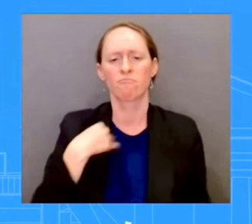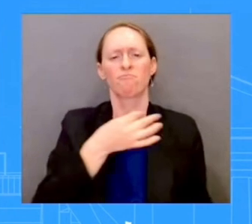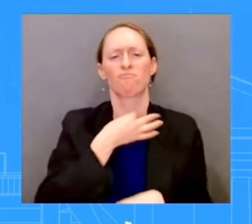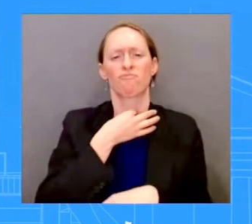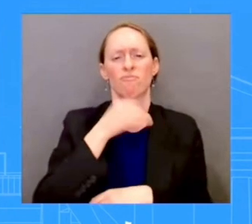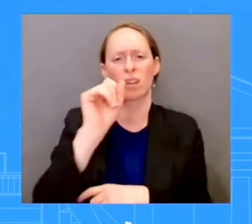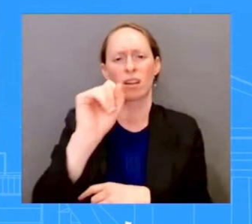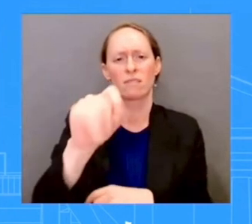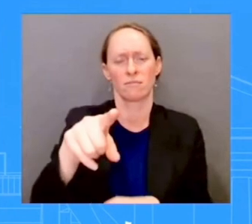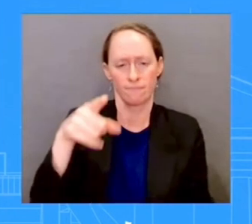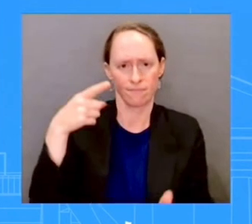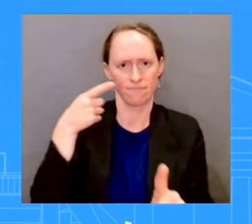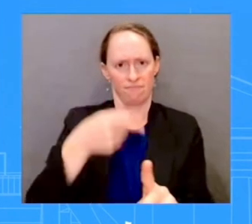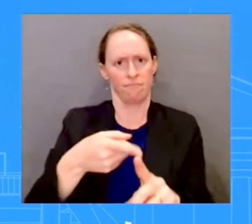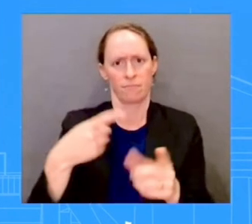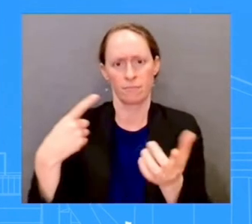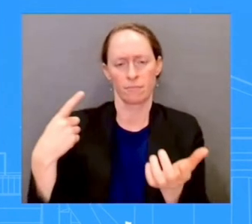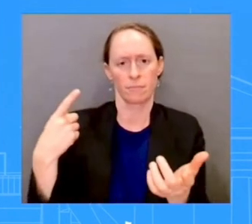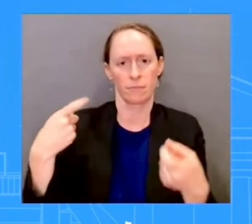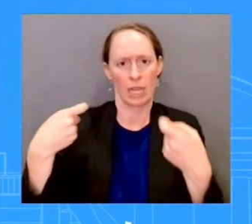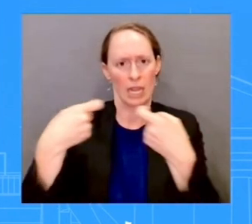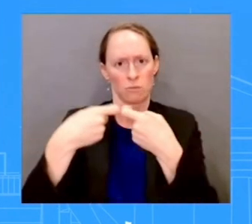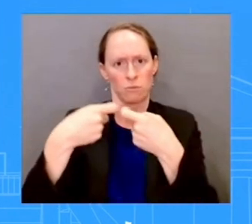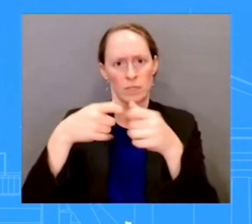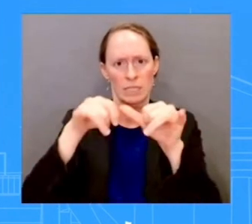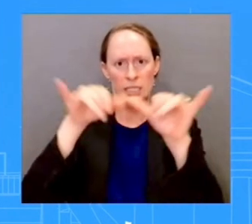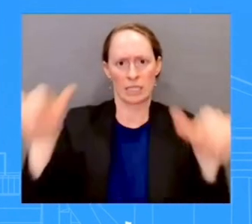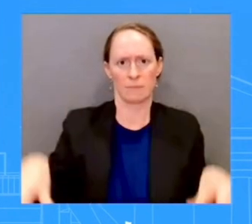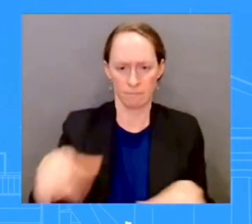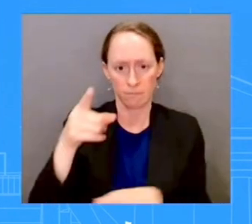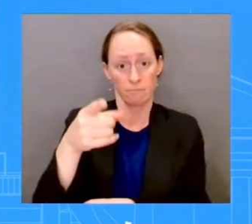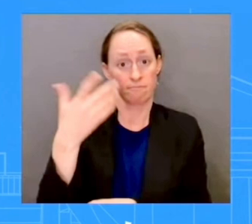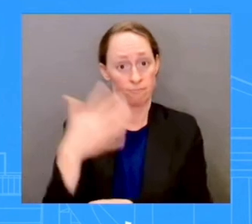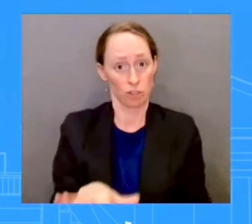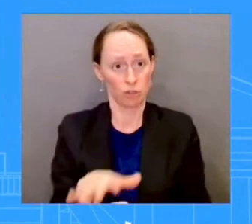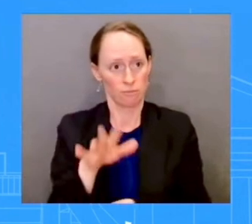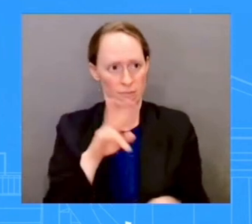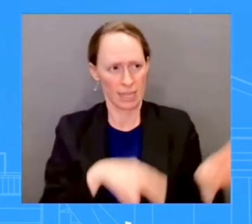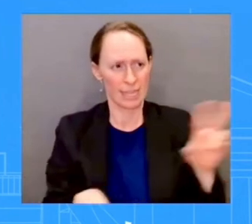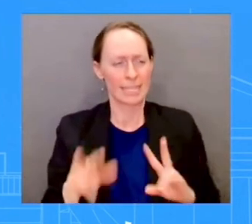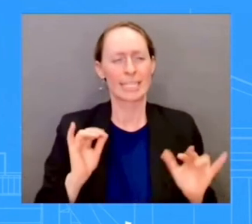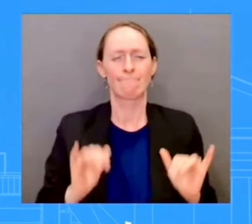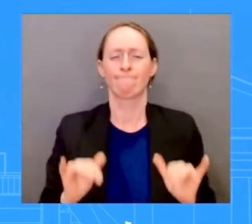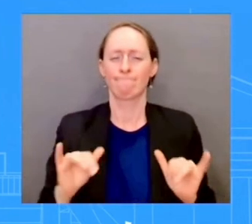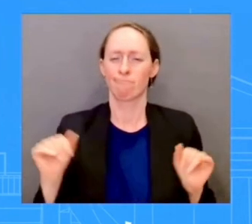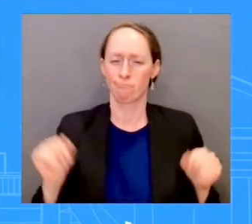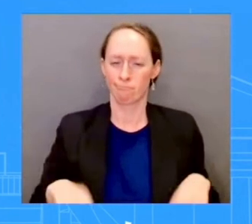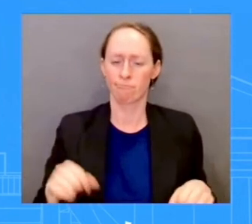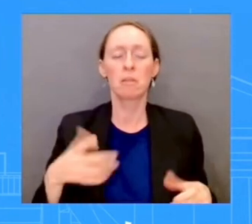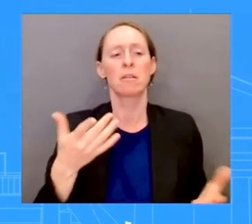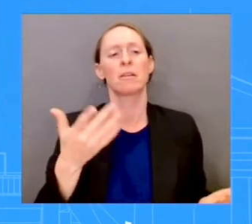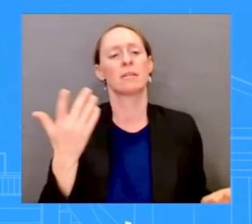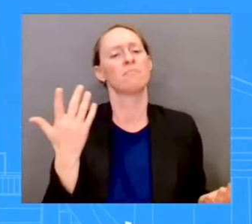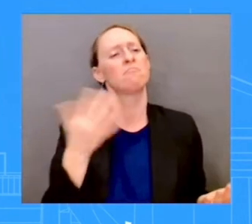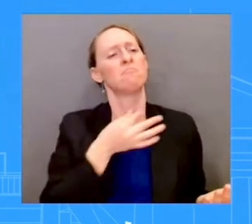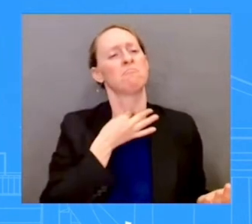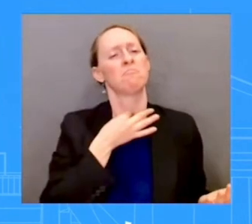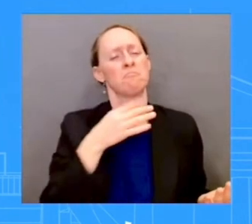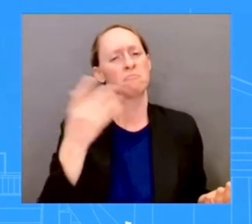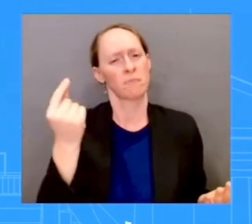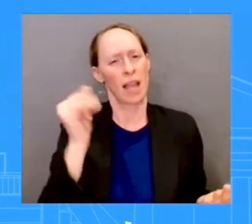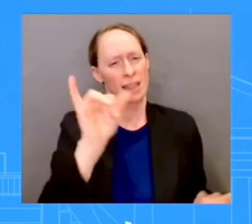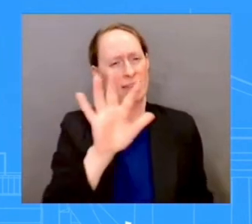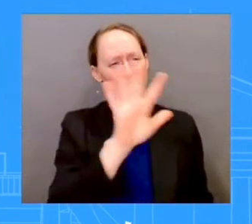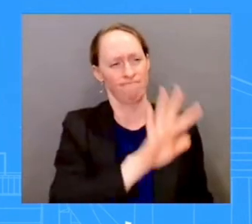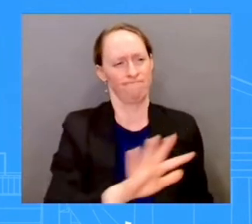can you, have you done an assessment? Do you know what percentage of the electrical grid is in need of upgrades, and how serious of a threat is that?